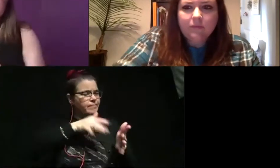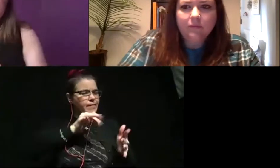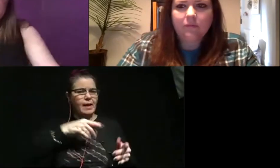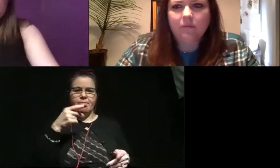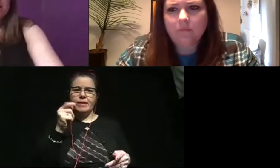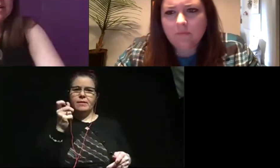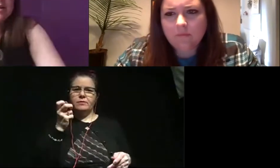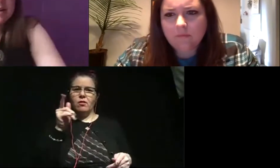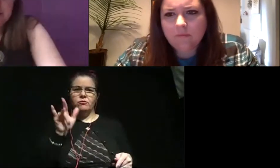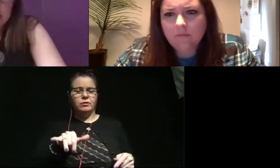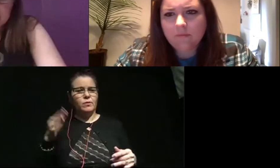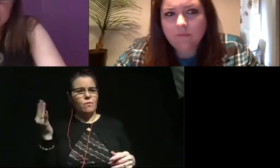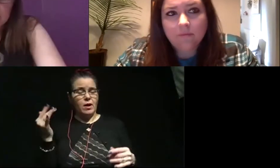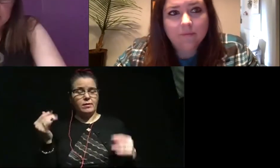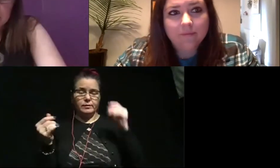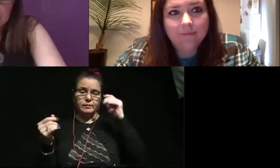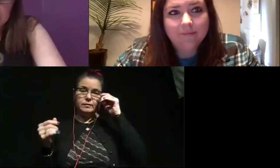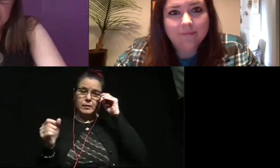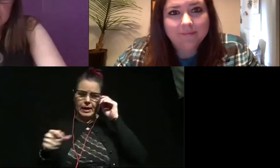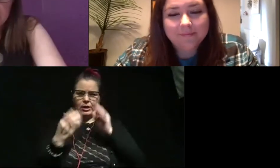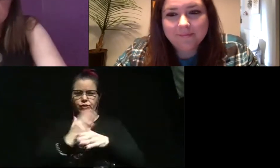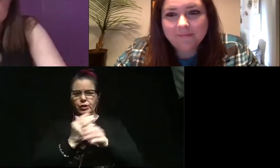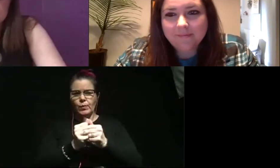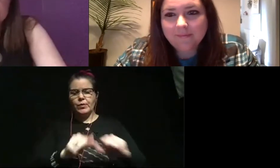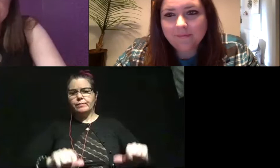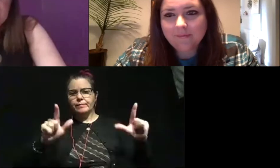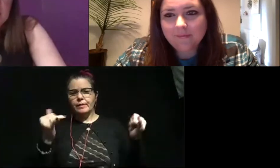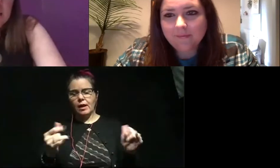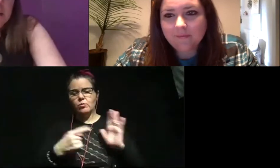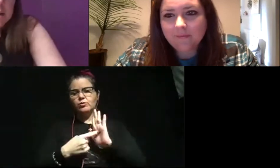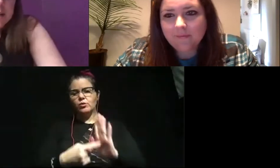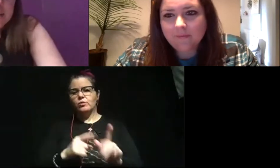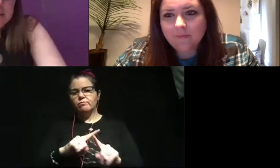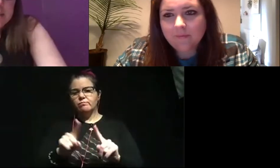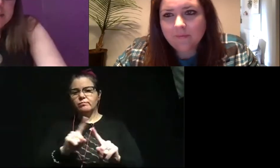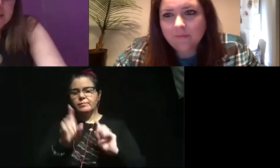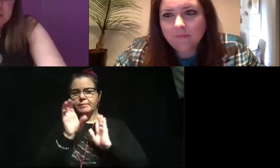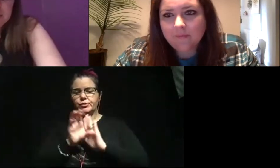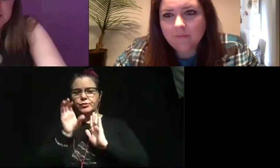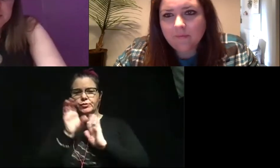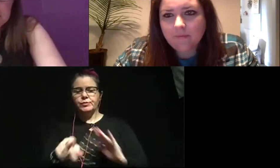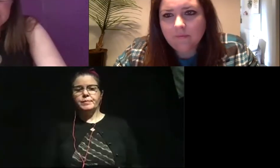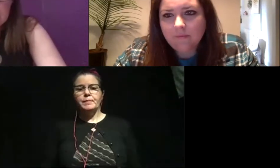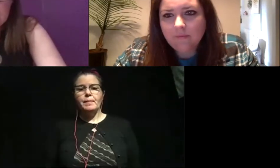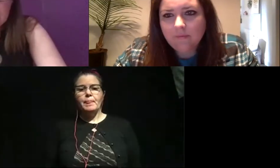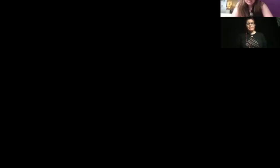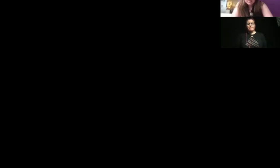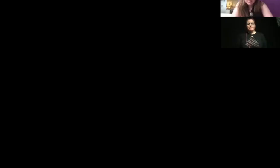I study, I'm here, and now that I can screen share, I'm gonna show you some of these fossils. All right, there we go.